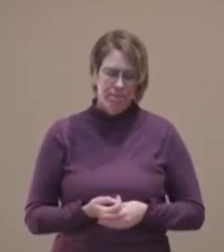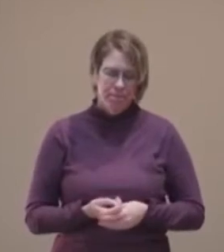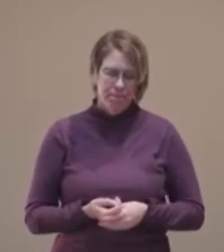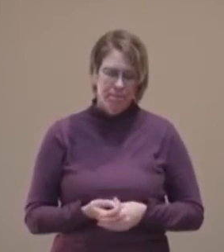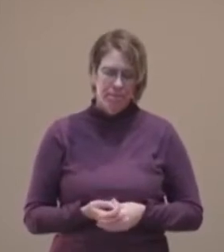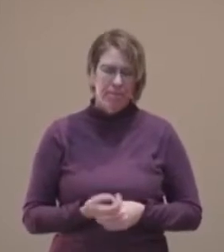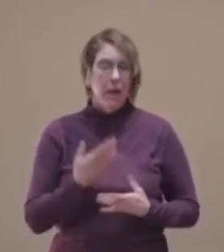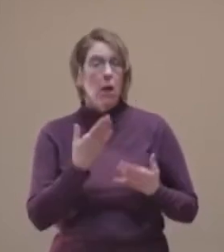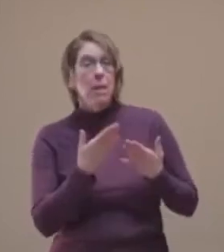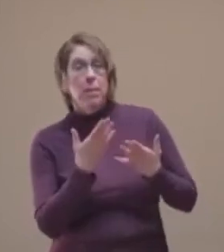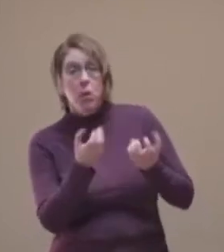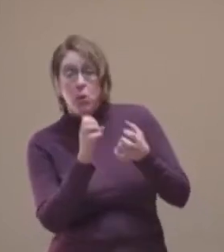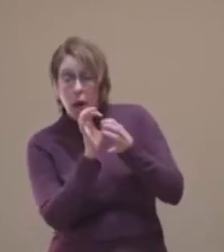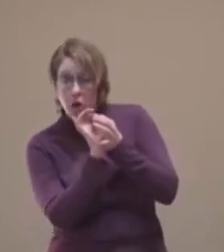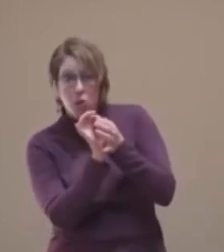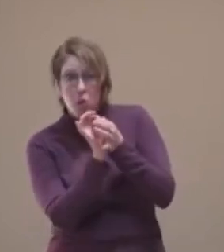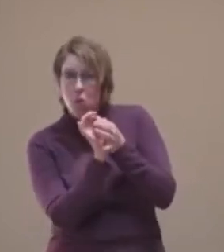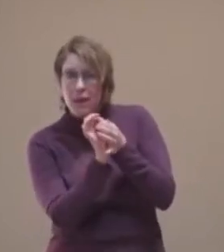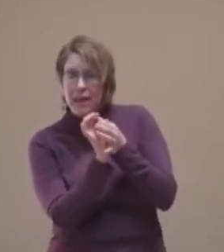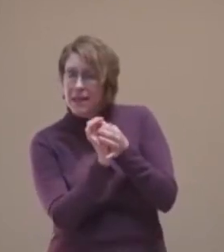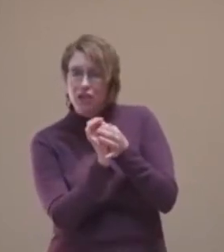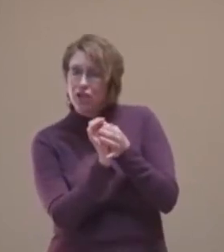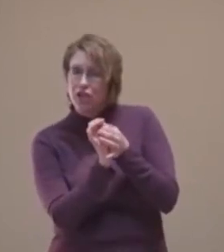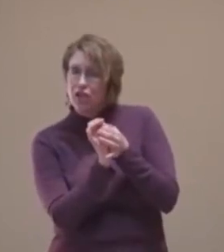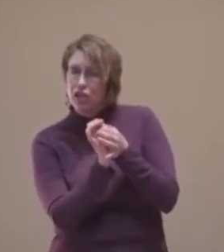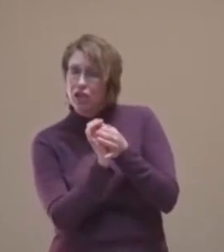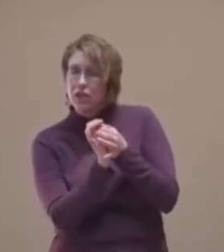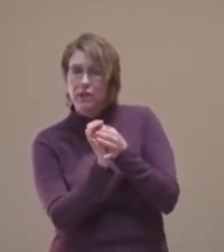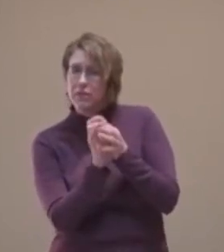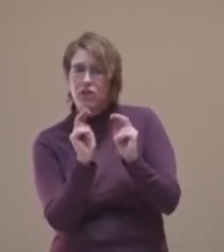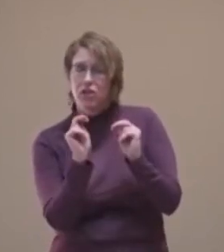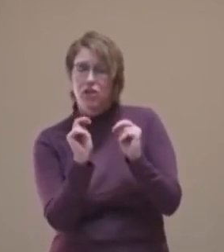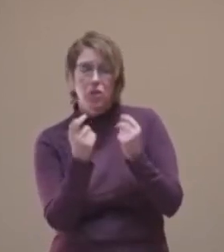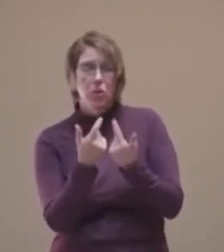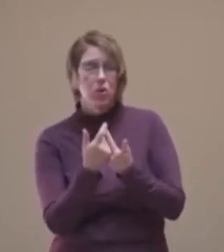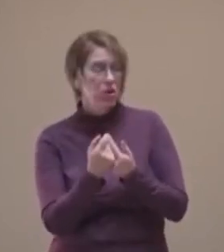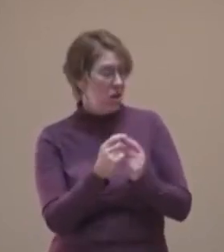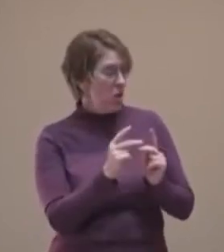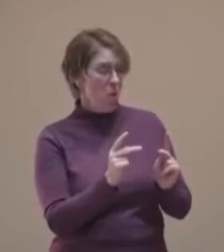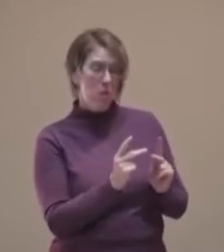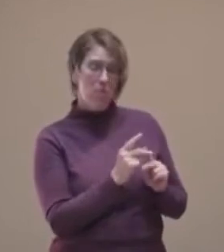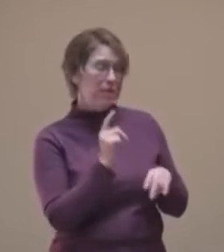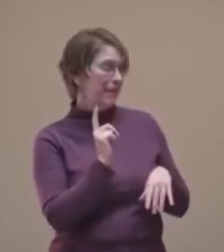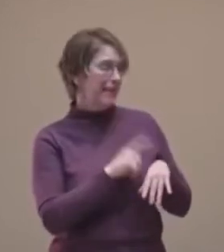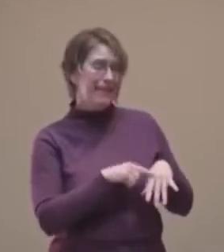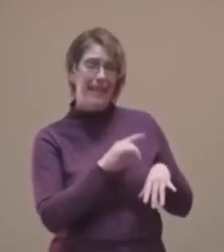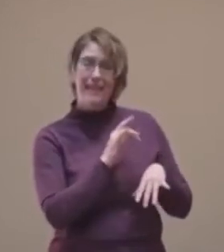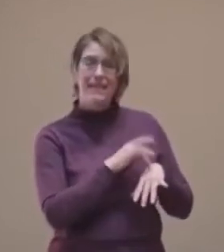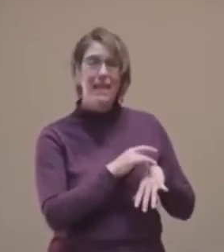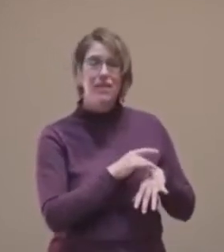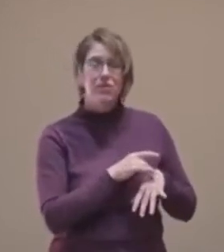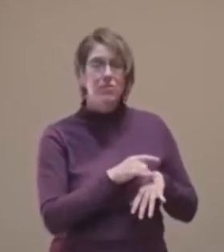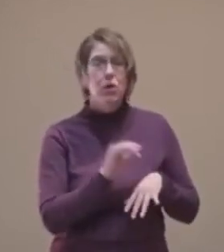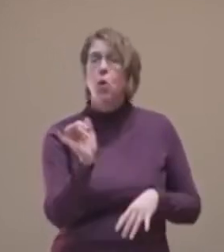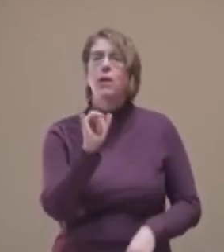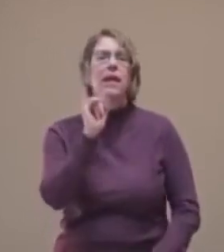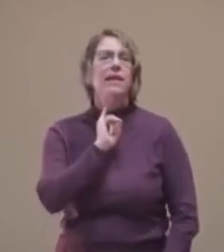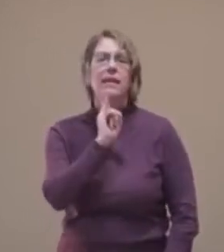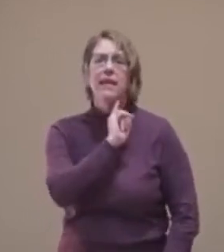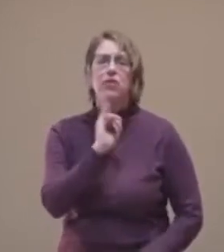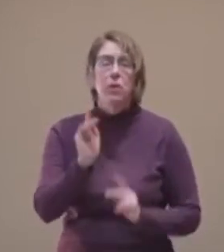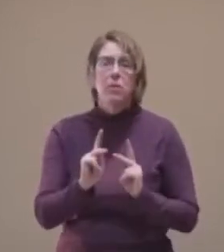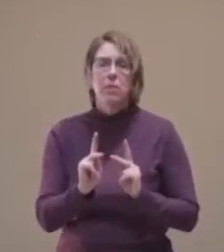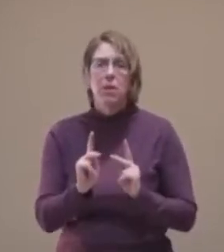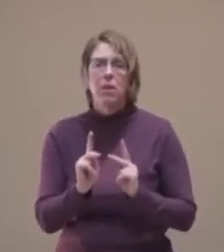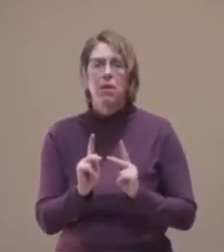Or we long for a relationship that's not coming back, or a place you can no longer go back to. Or like the Israelites returning from exile, a place you